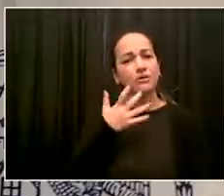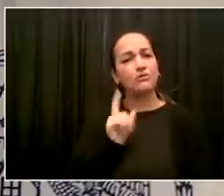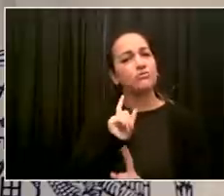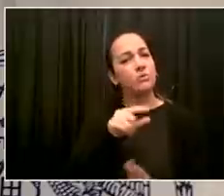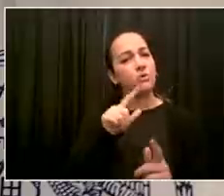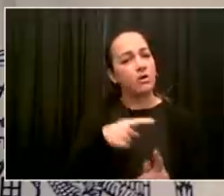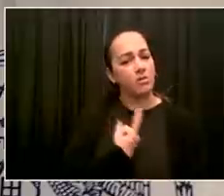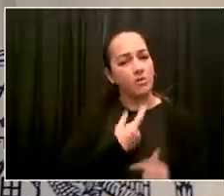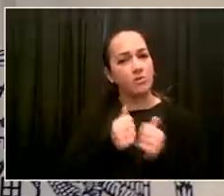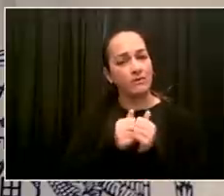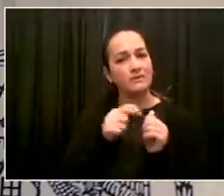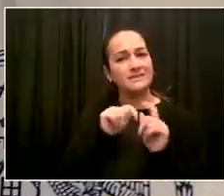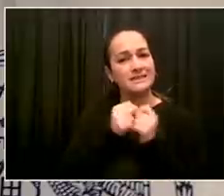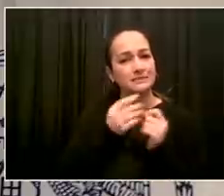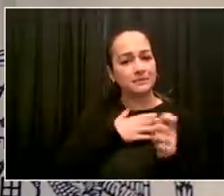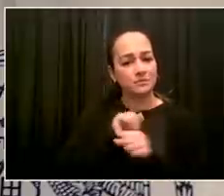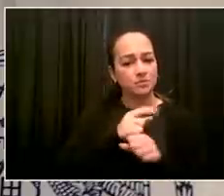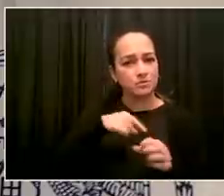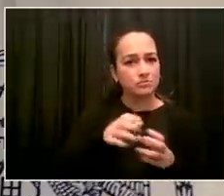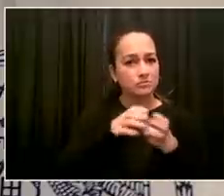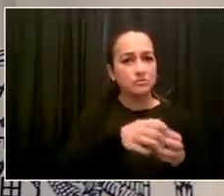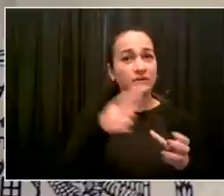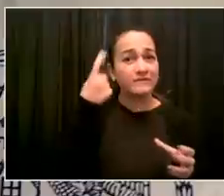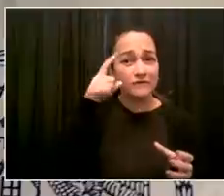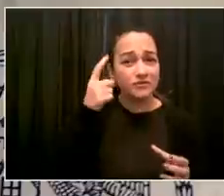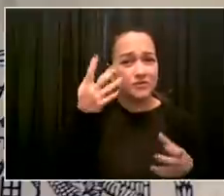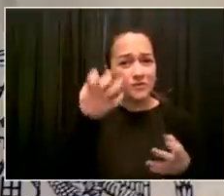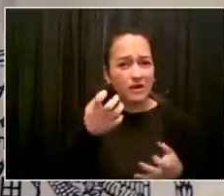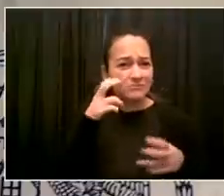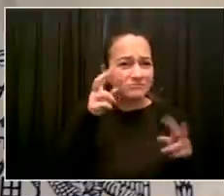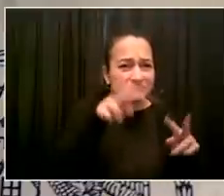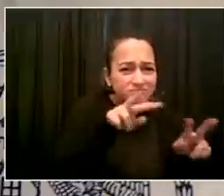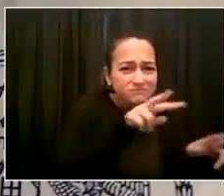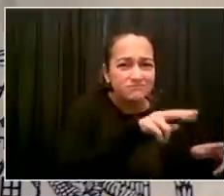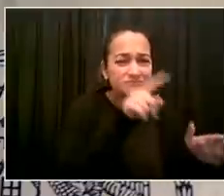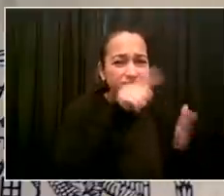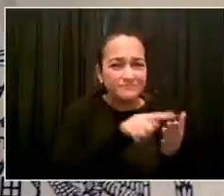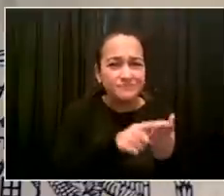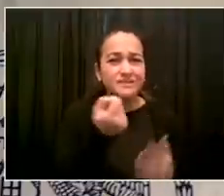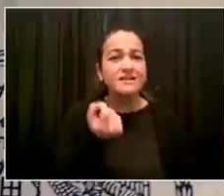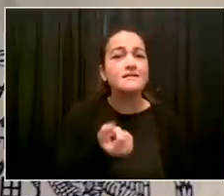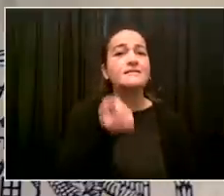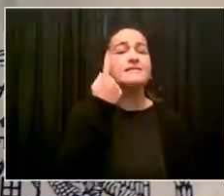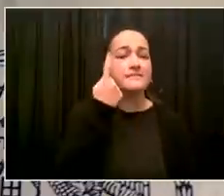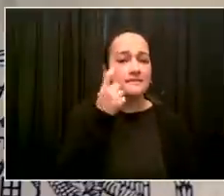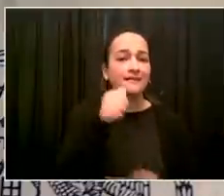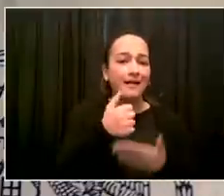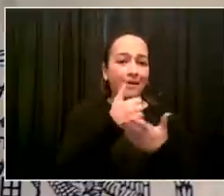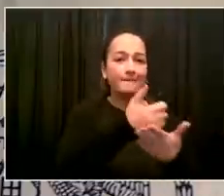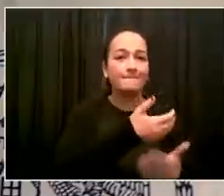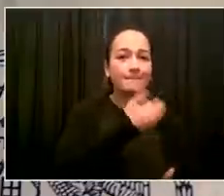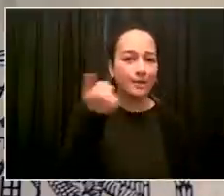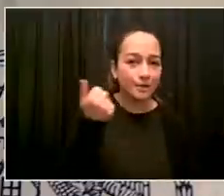media after right there at Rikers once we lock down the details. Go ahead, Juliette.